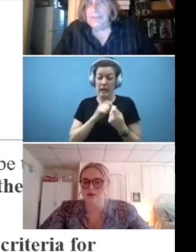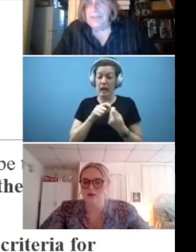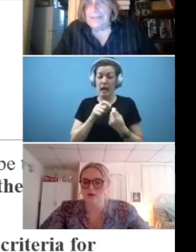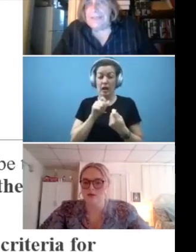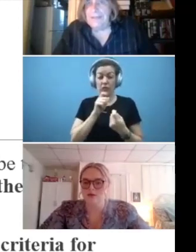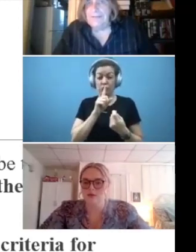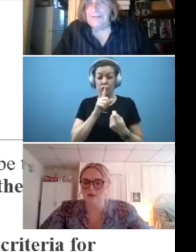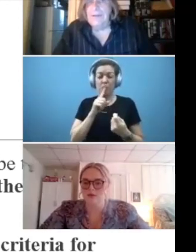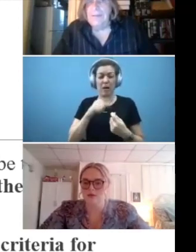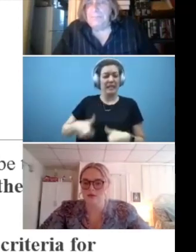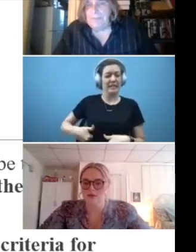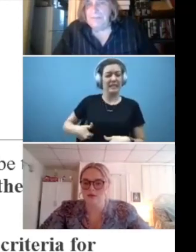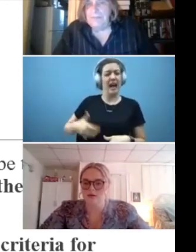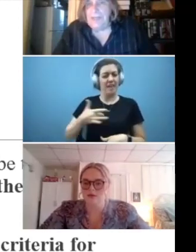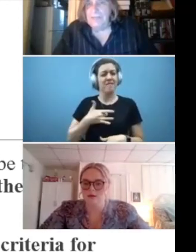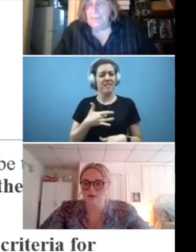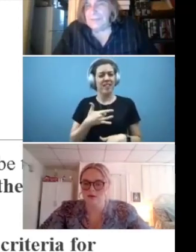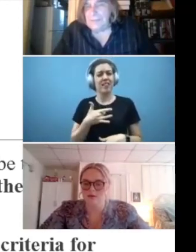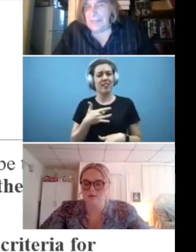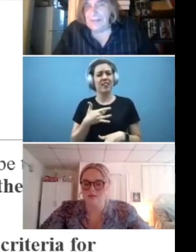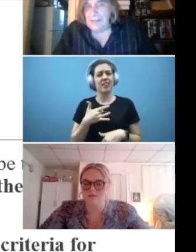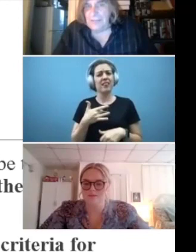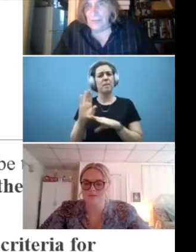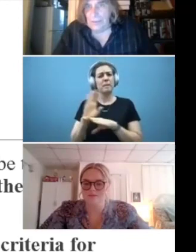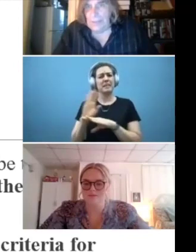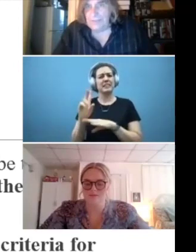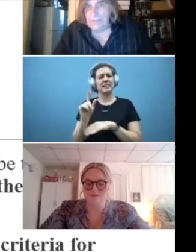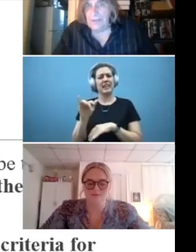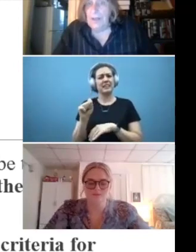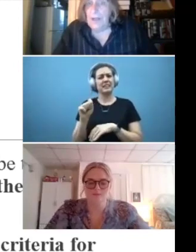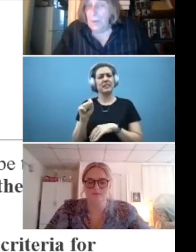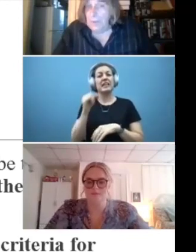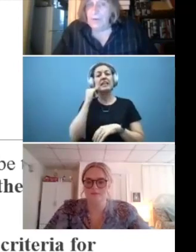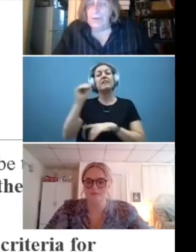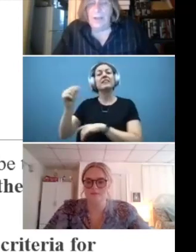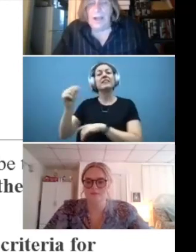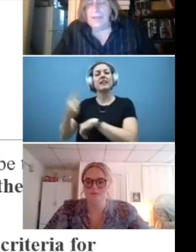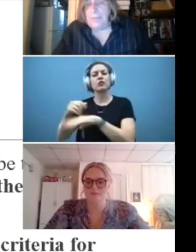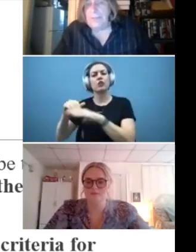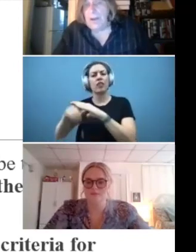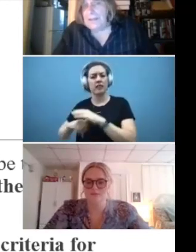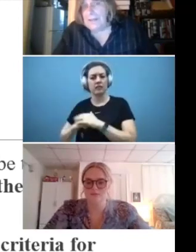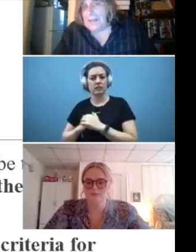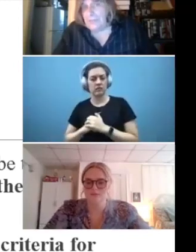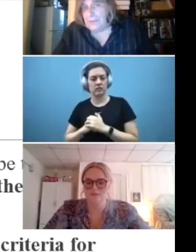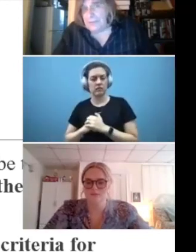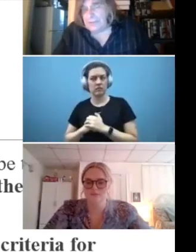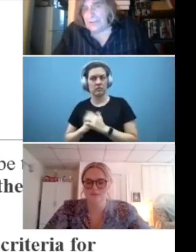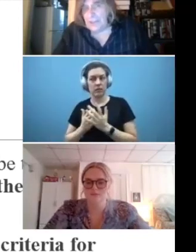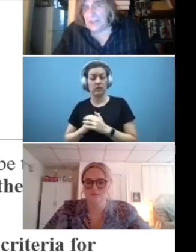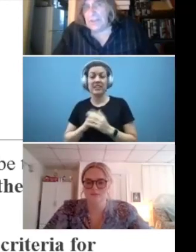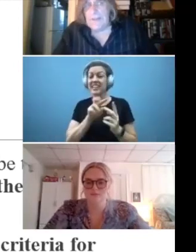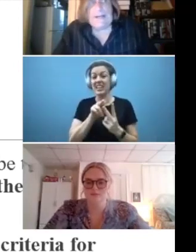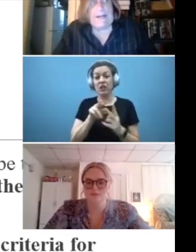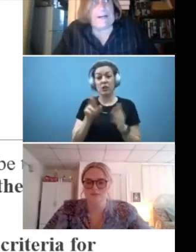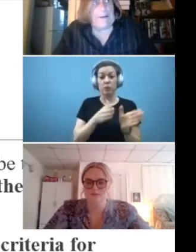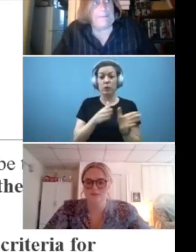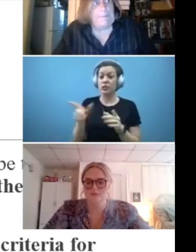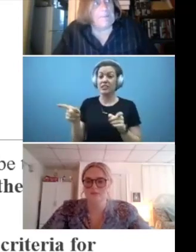I think it is business days when it's 10 days or less. However, either party can ask for an extension.